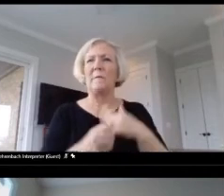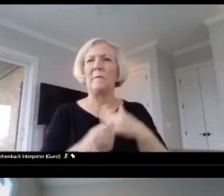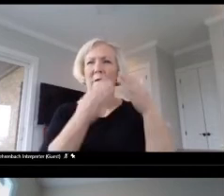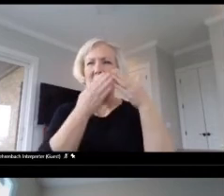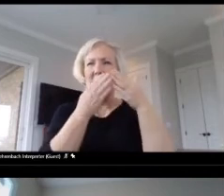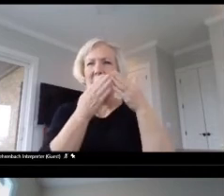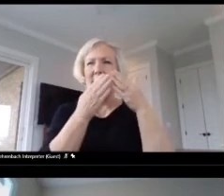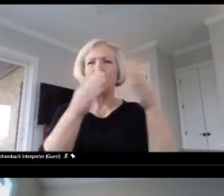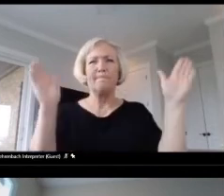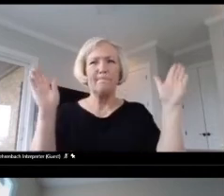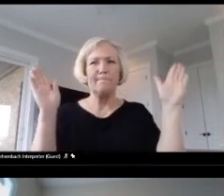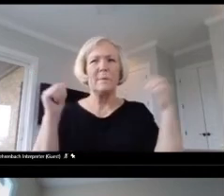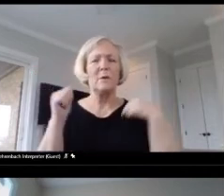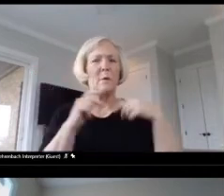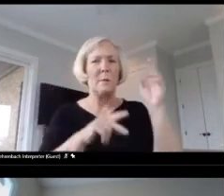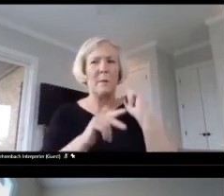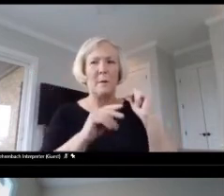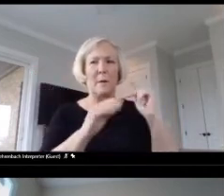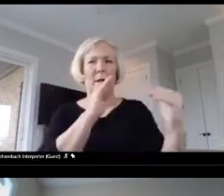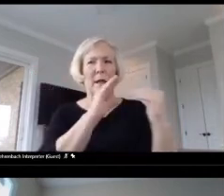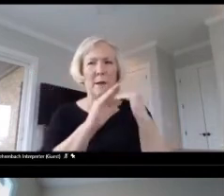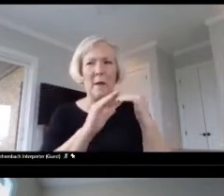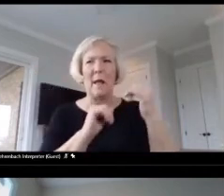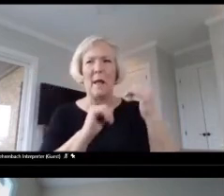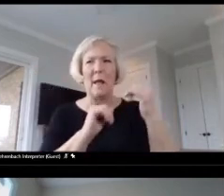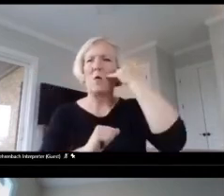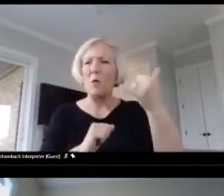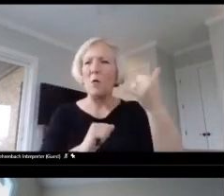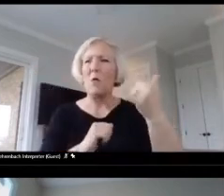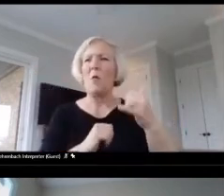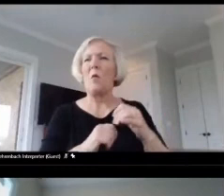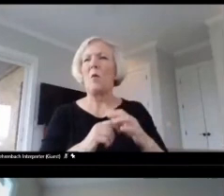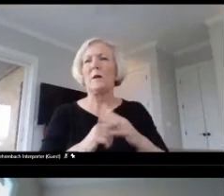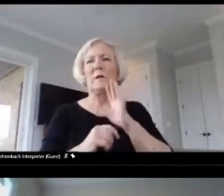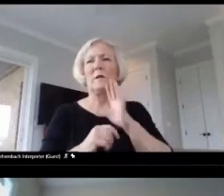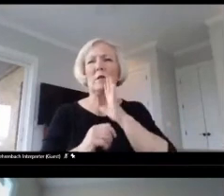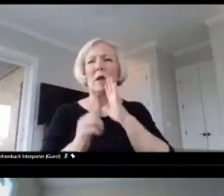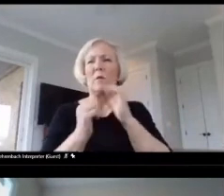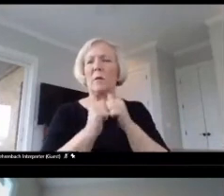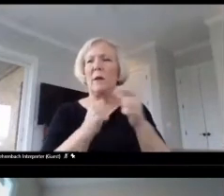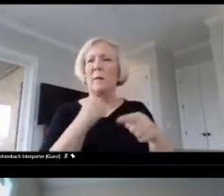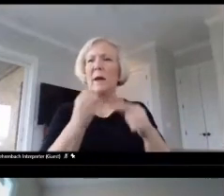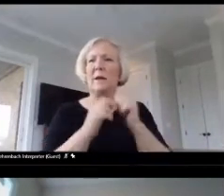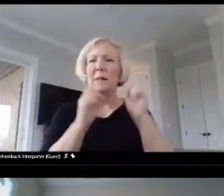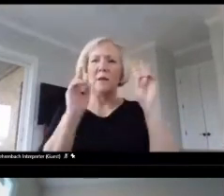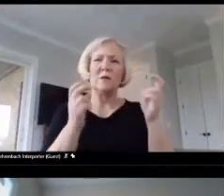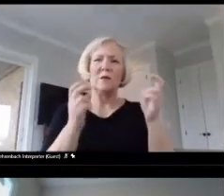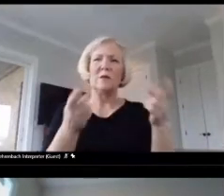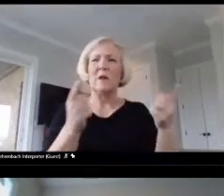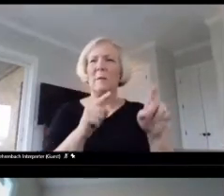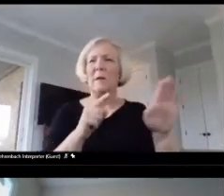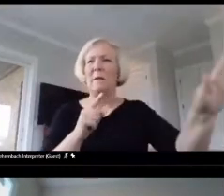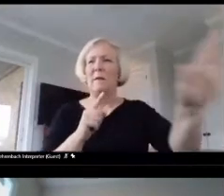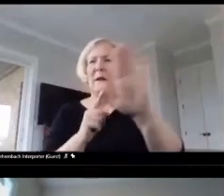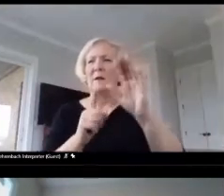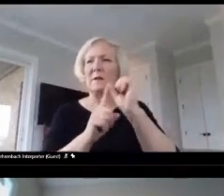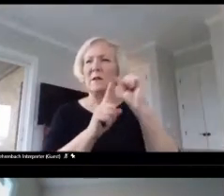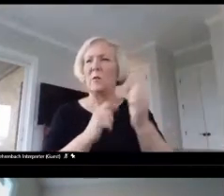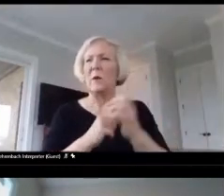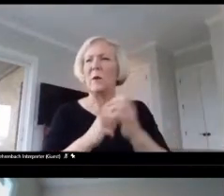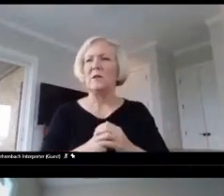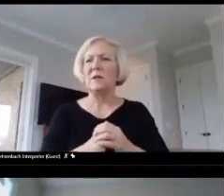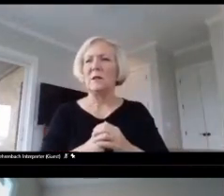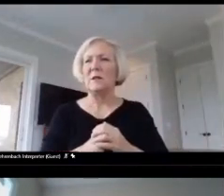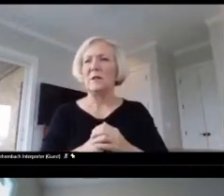people emailing me or calling me and talking to me about issues that are going on in their situation. Because there's really not a way